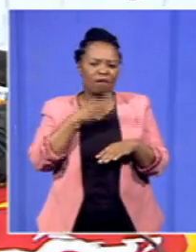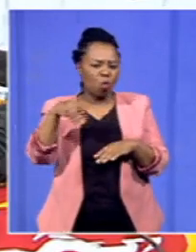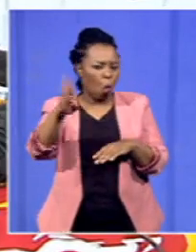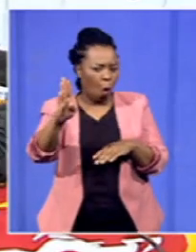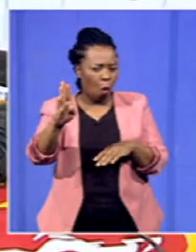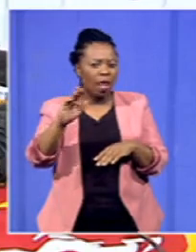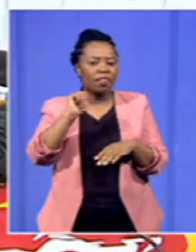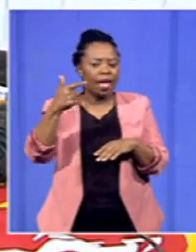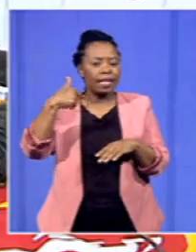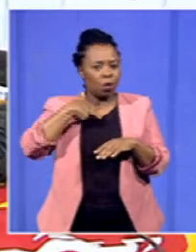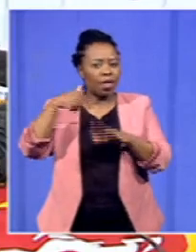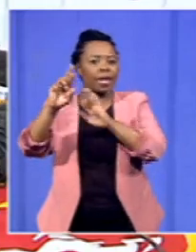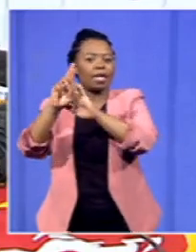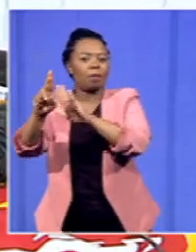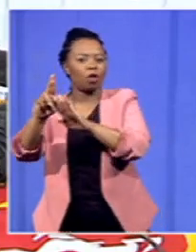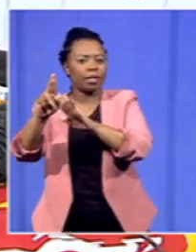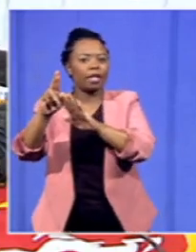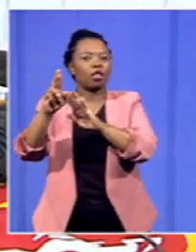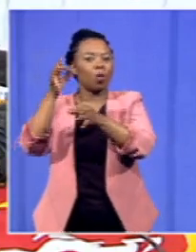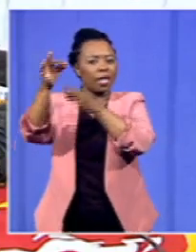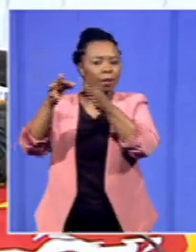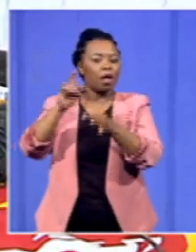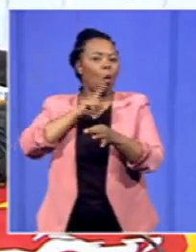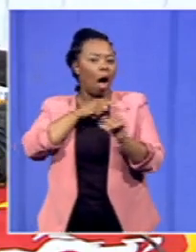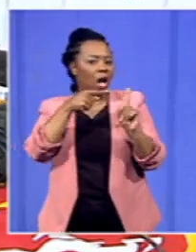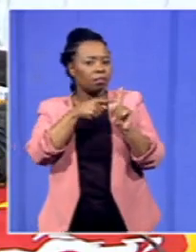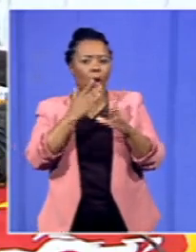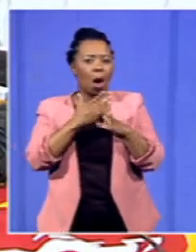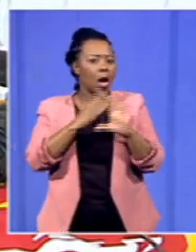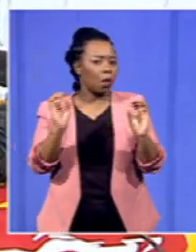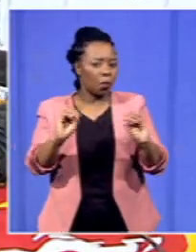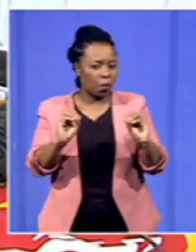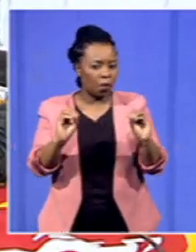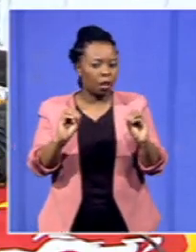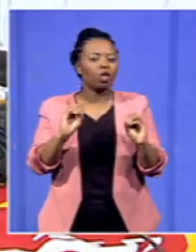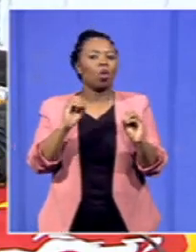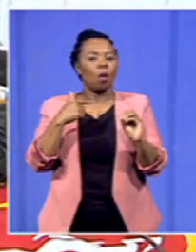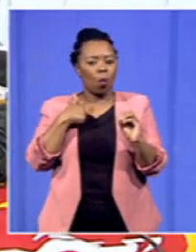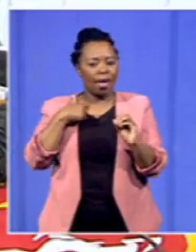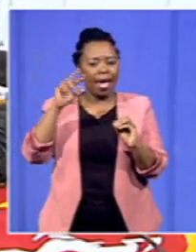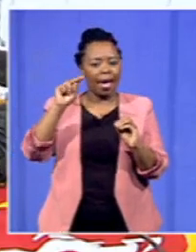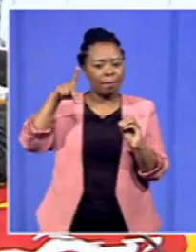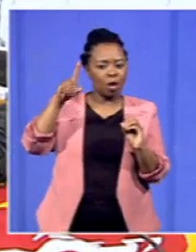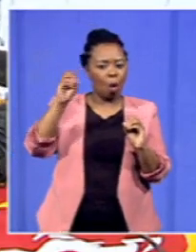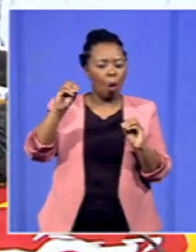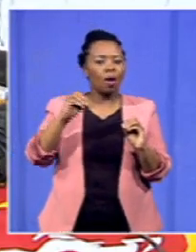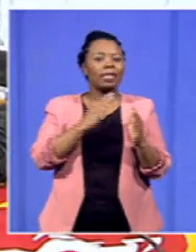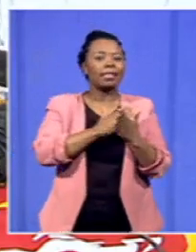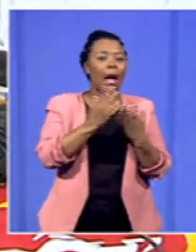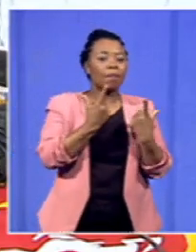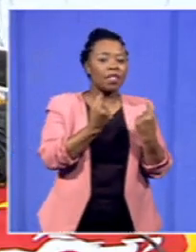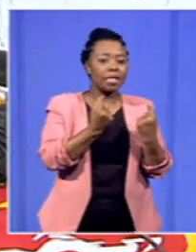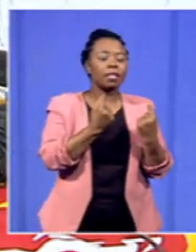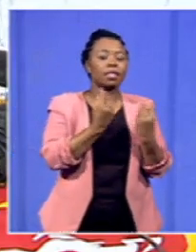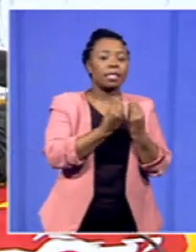there to represent them for not being at work so those were some of the things we were doing as like I said as an NP there are certain things we can do certain things we